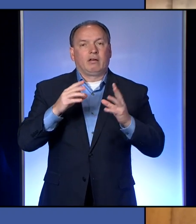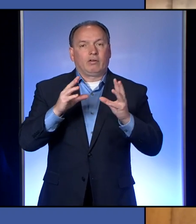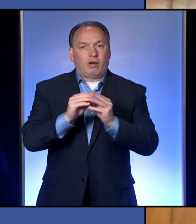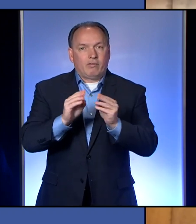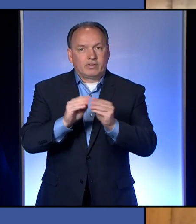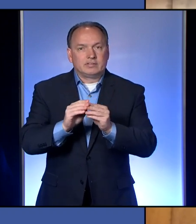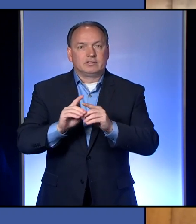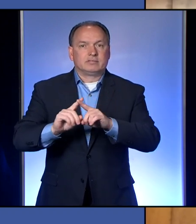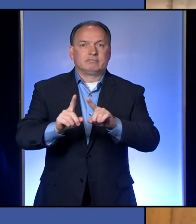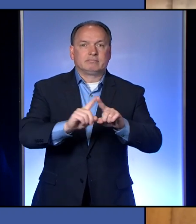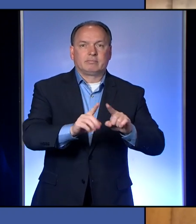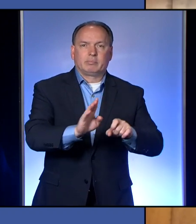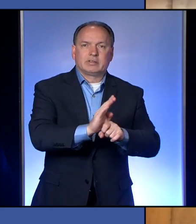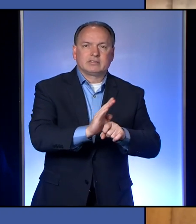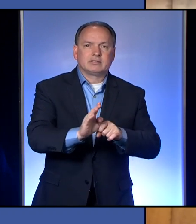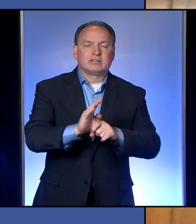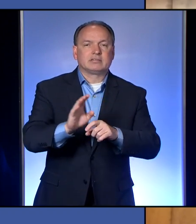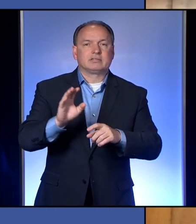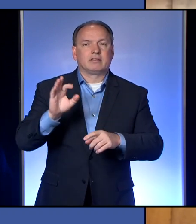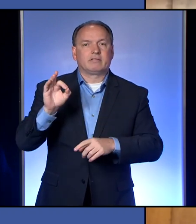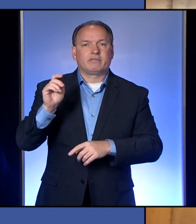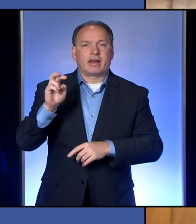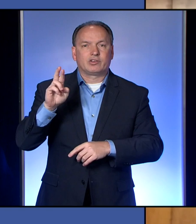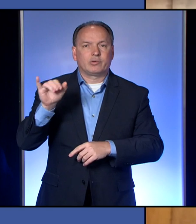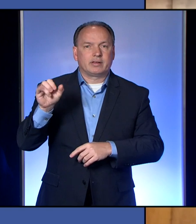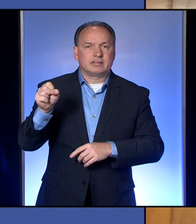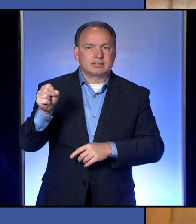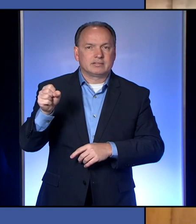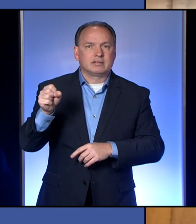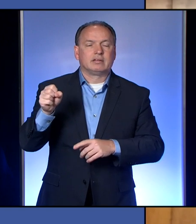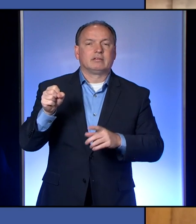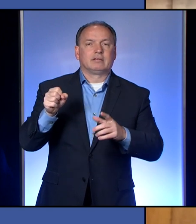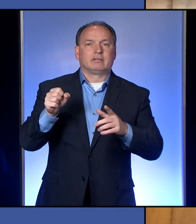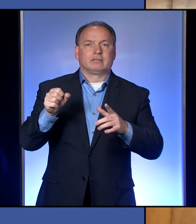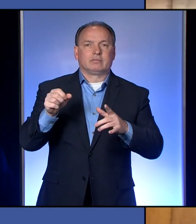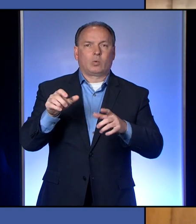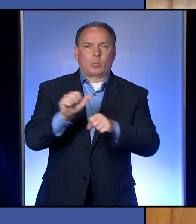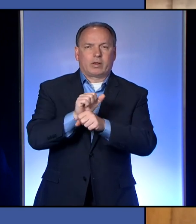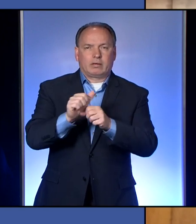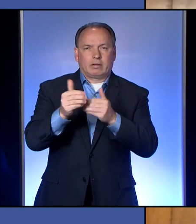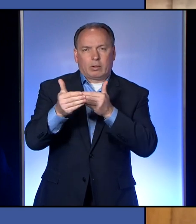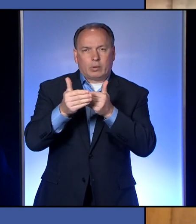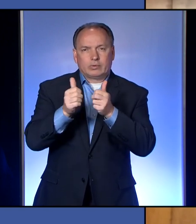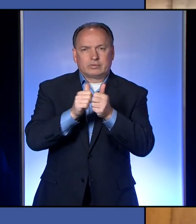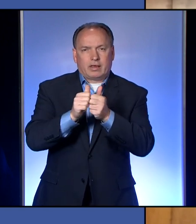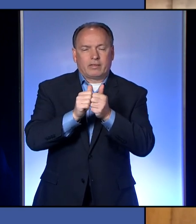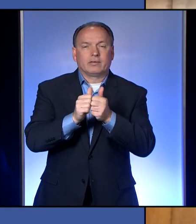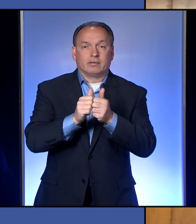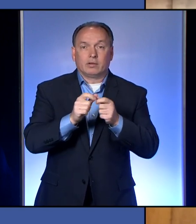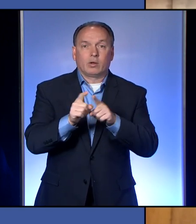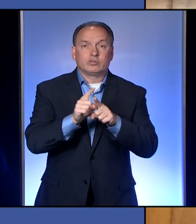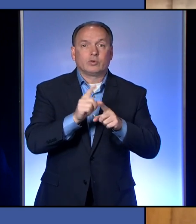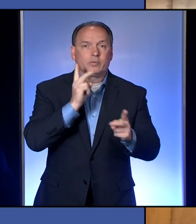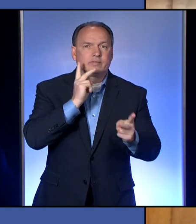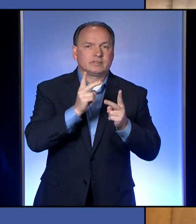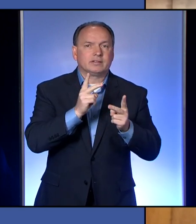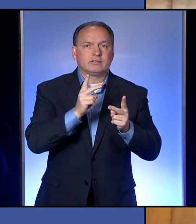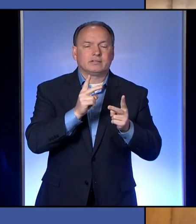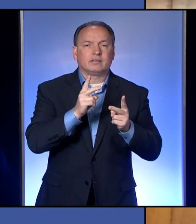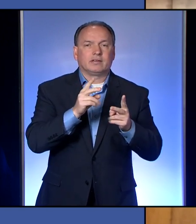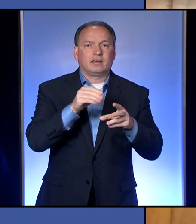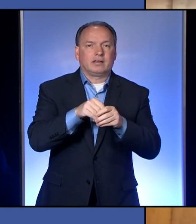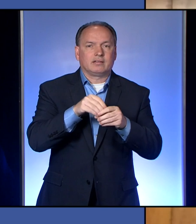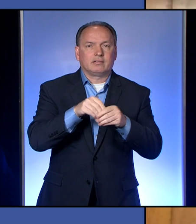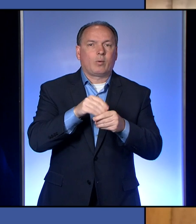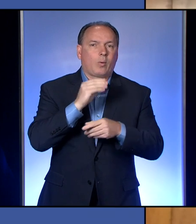businesses and factories where workers work very close together. And we've seen them especially in home